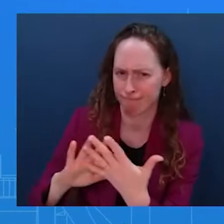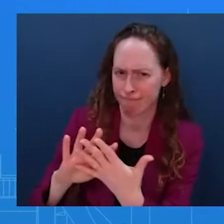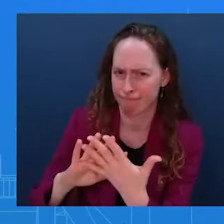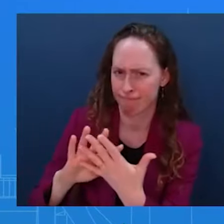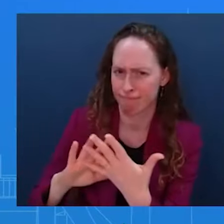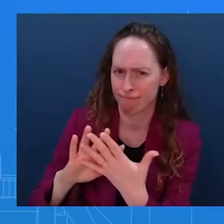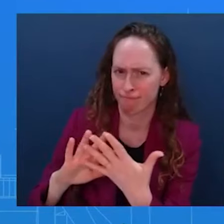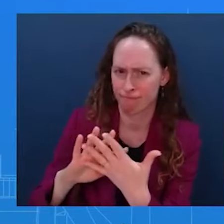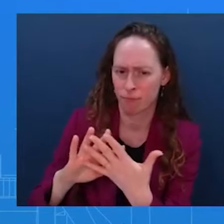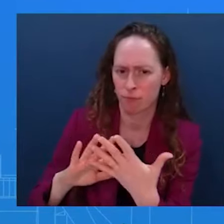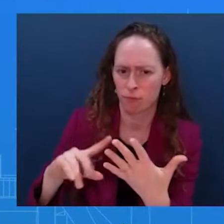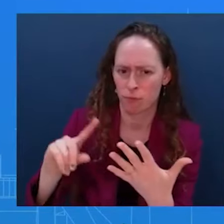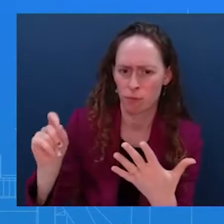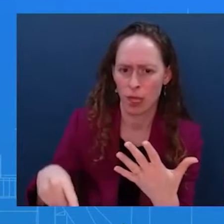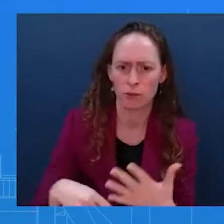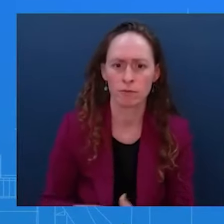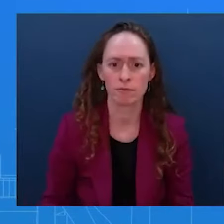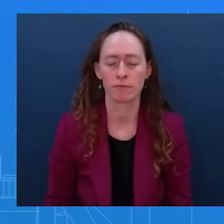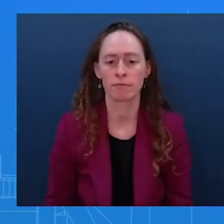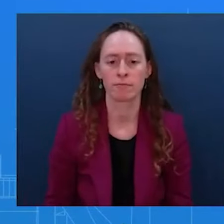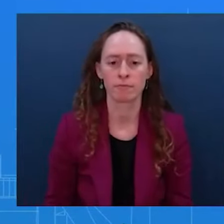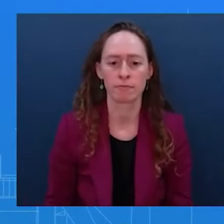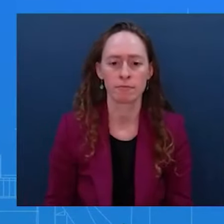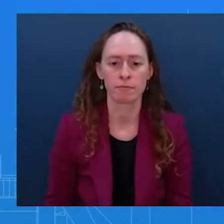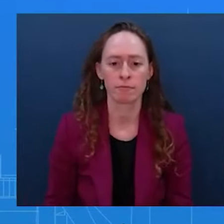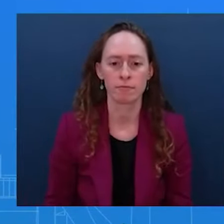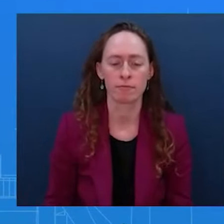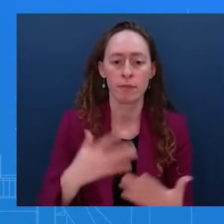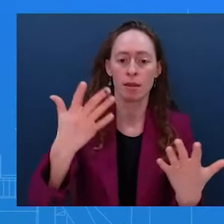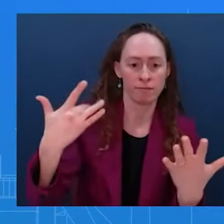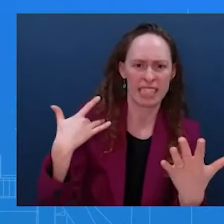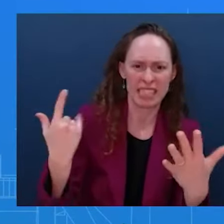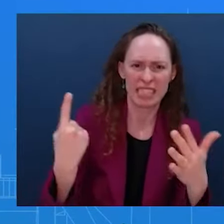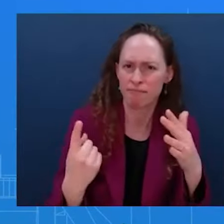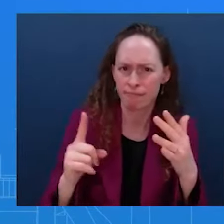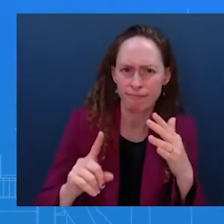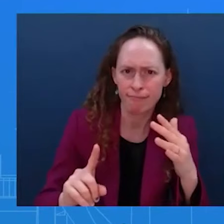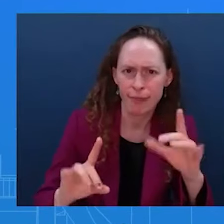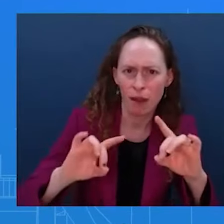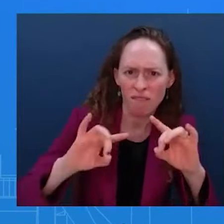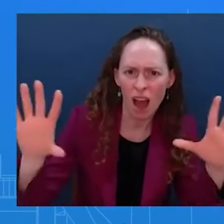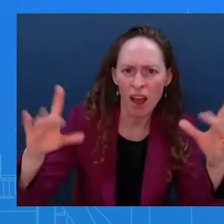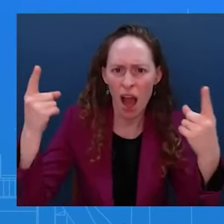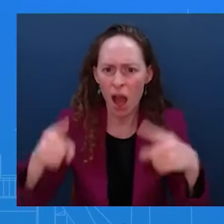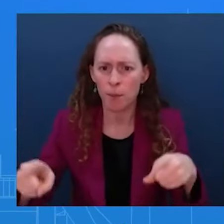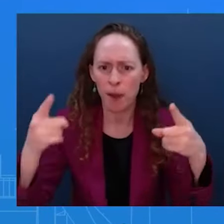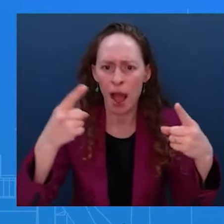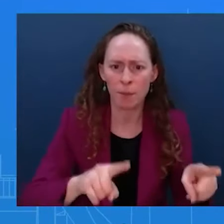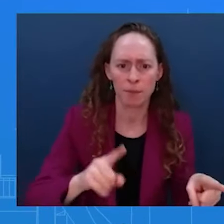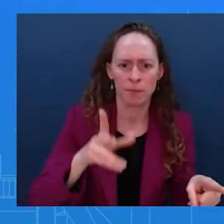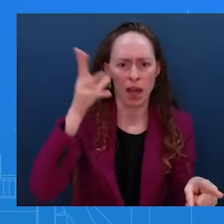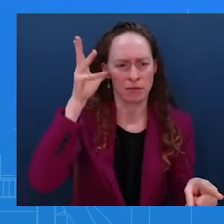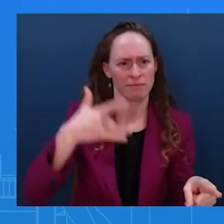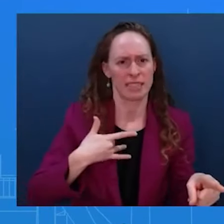the U.S. is no longer safe, could not be longer safe for their students are reluctant to send their kids here. What is the message to them? There's no excuse for